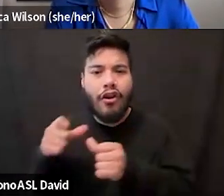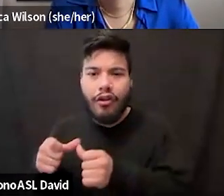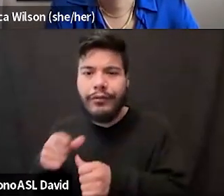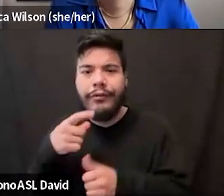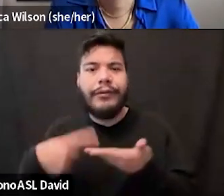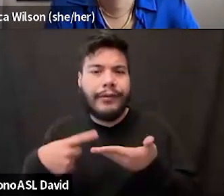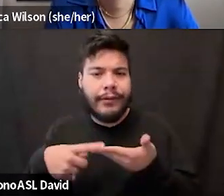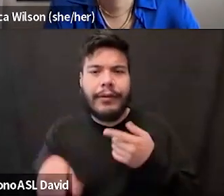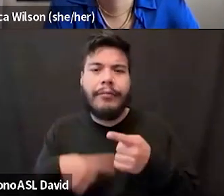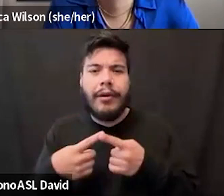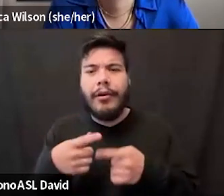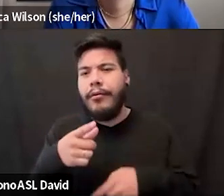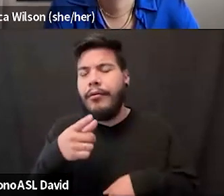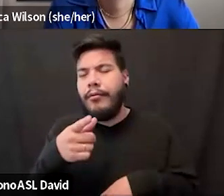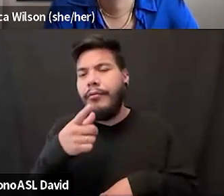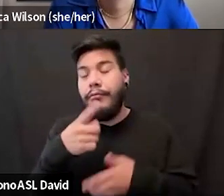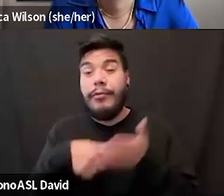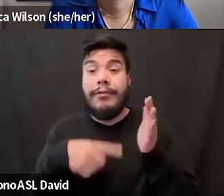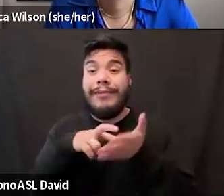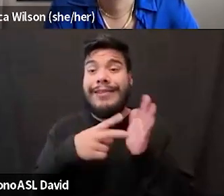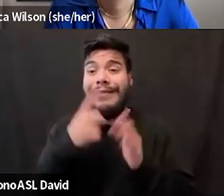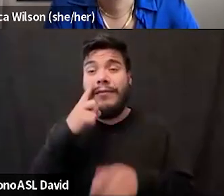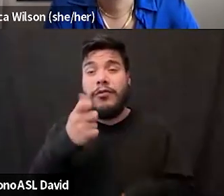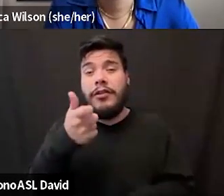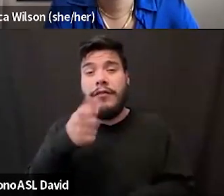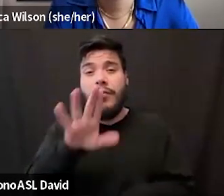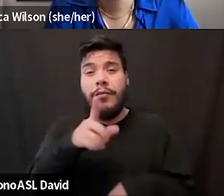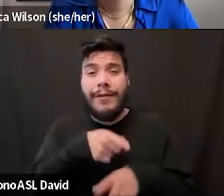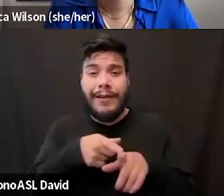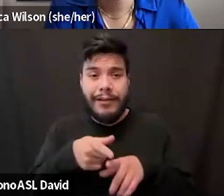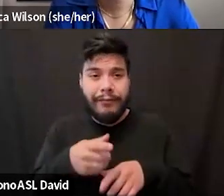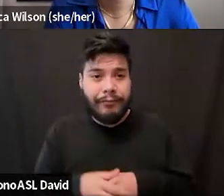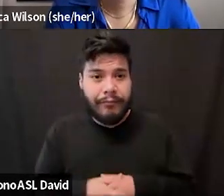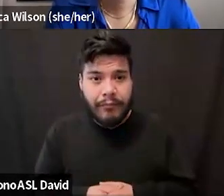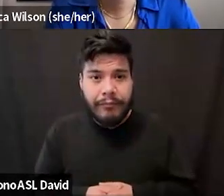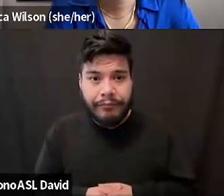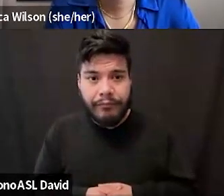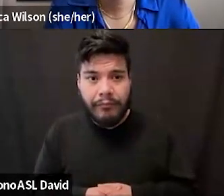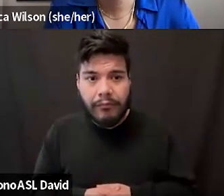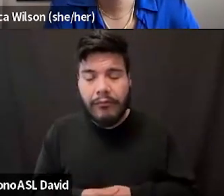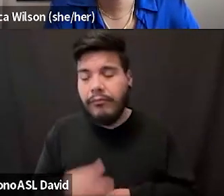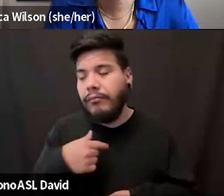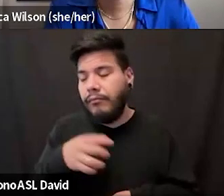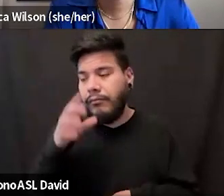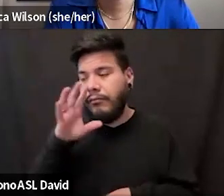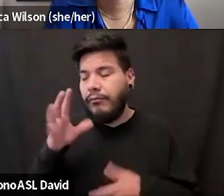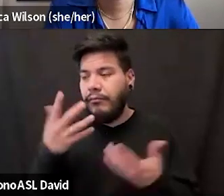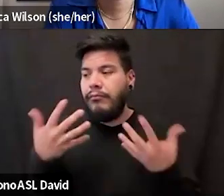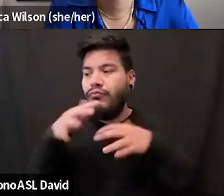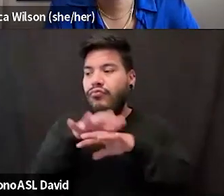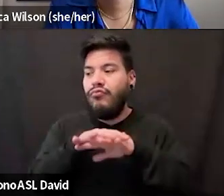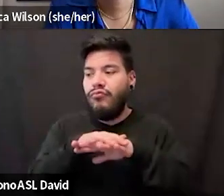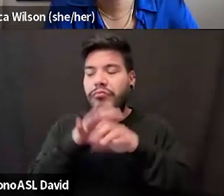you in your profession. But if there's anything more you want to say about that. Um, I would say something that overlaps in